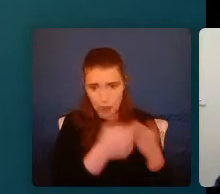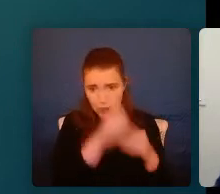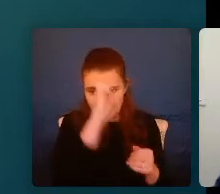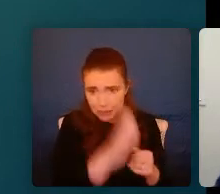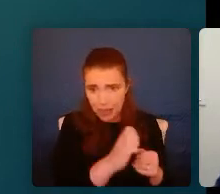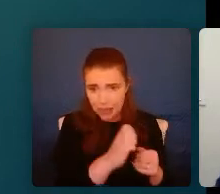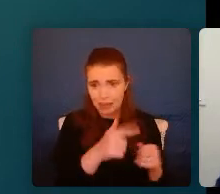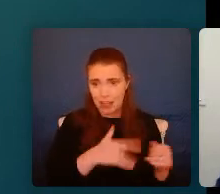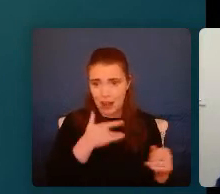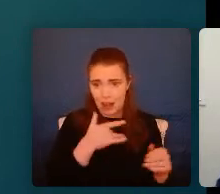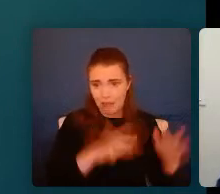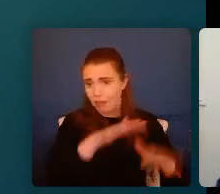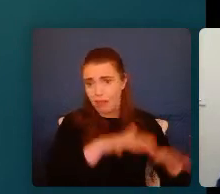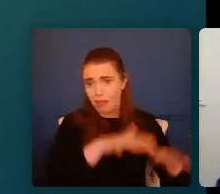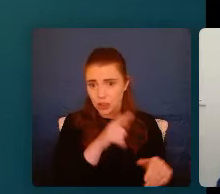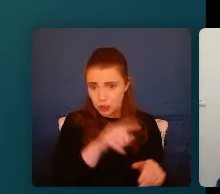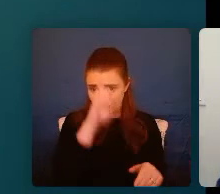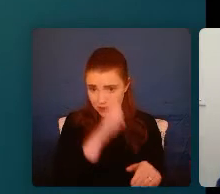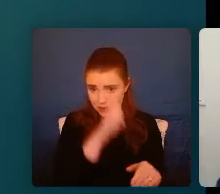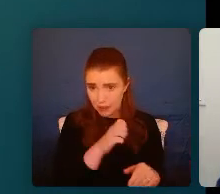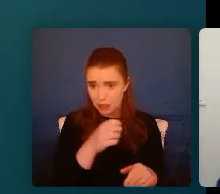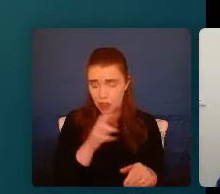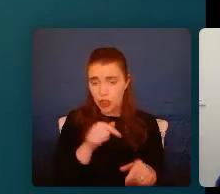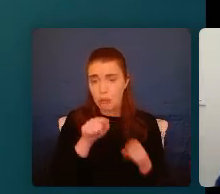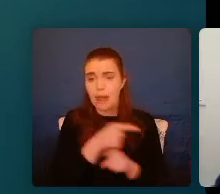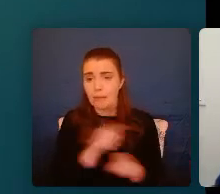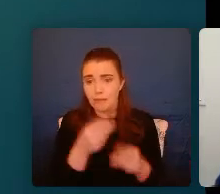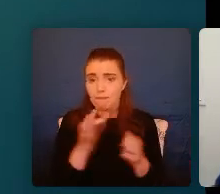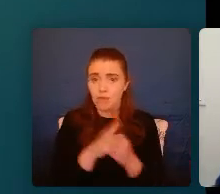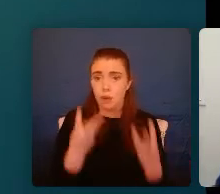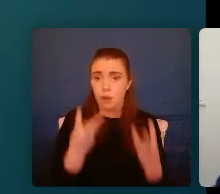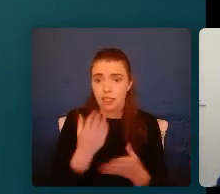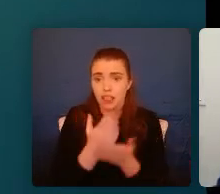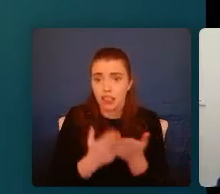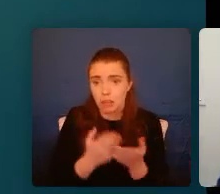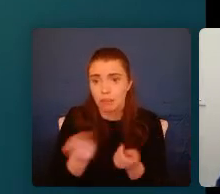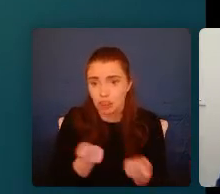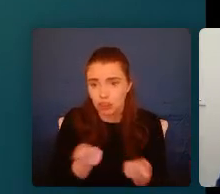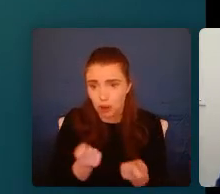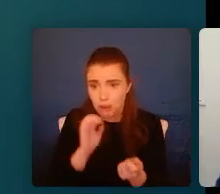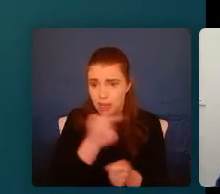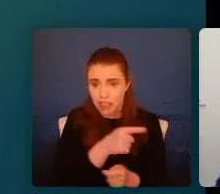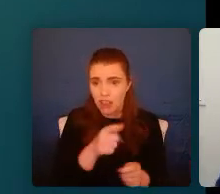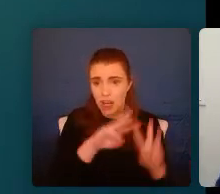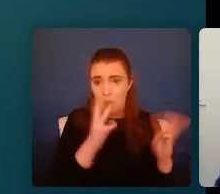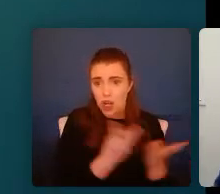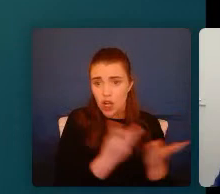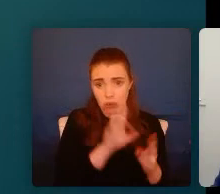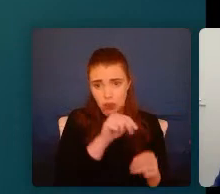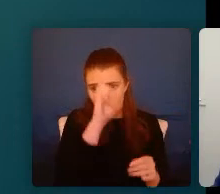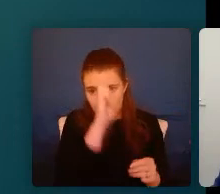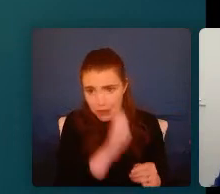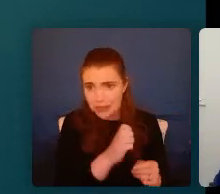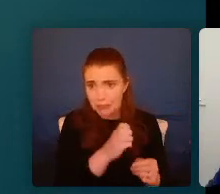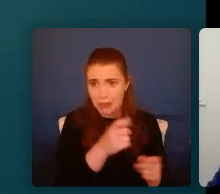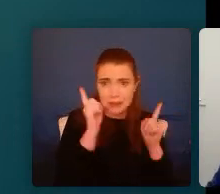Could we really blame them for wanting to find some degree of control because their world was unpredictable, dangerous and anxious? So the